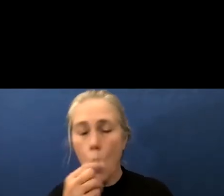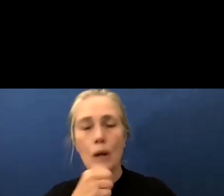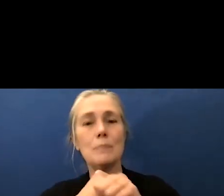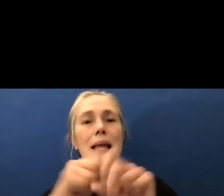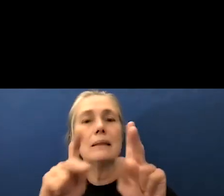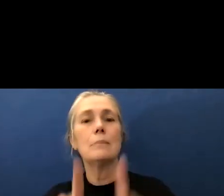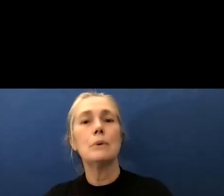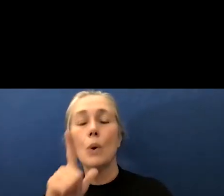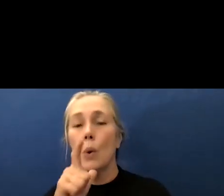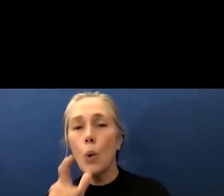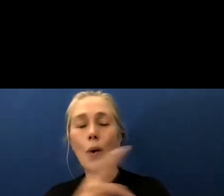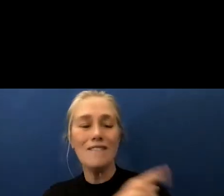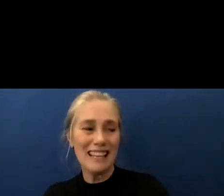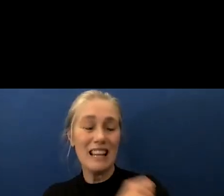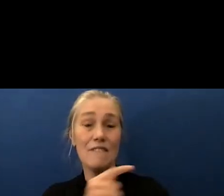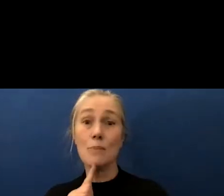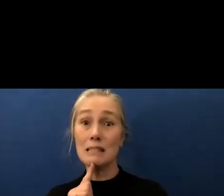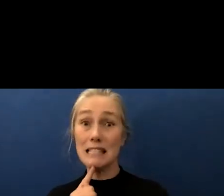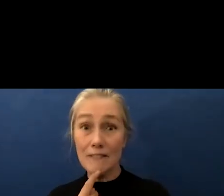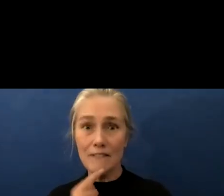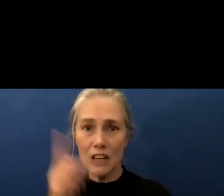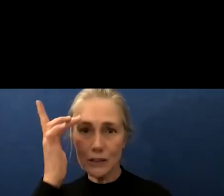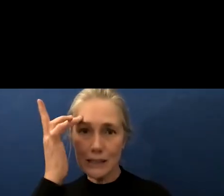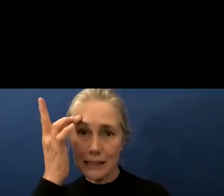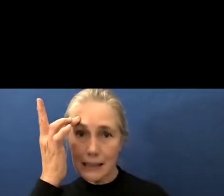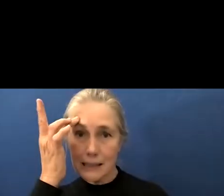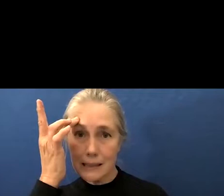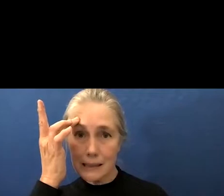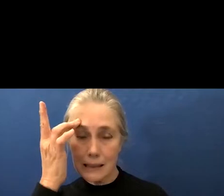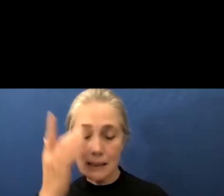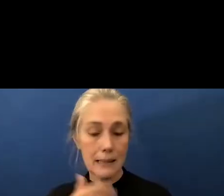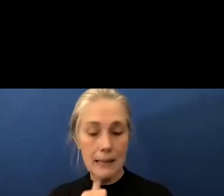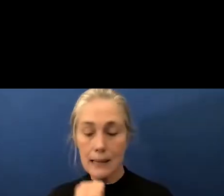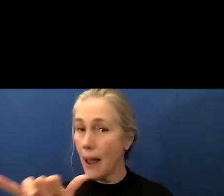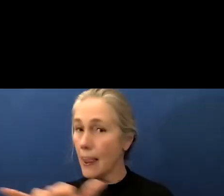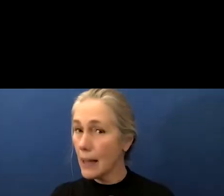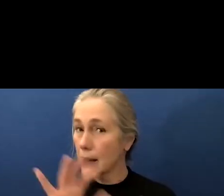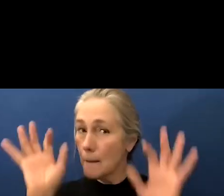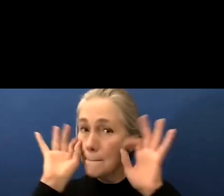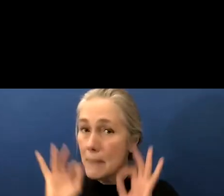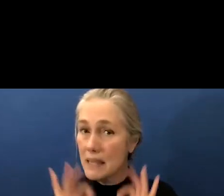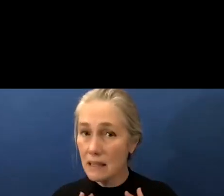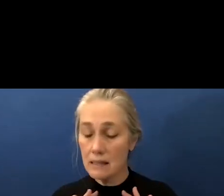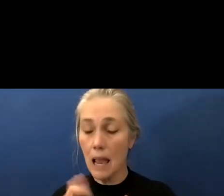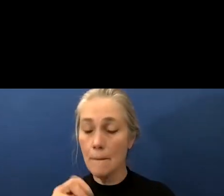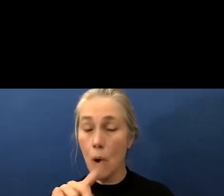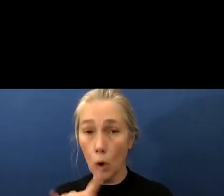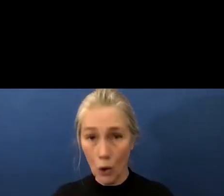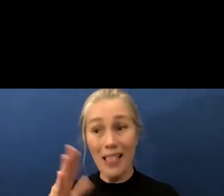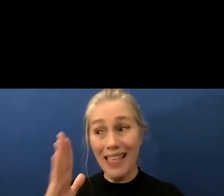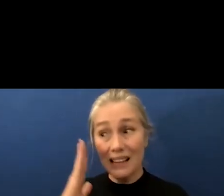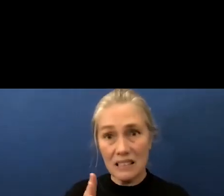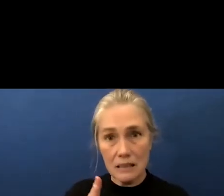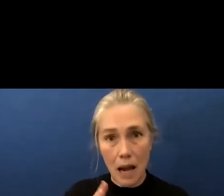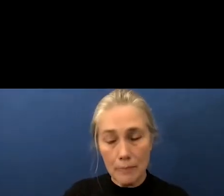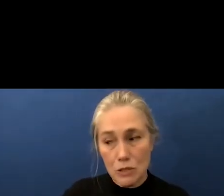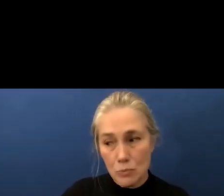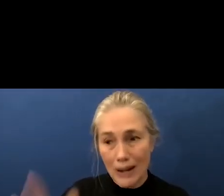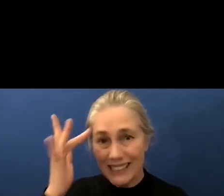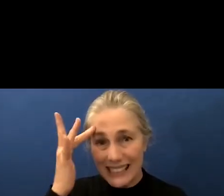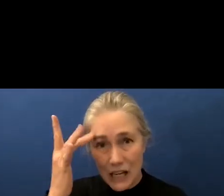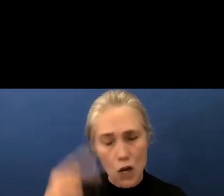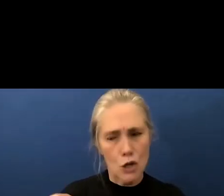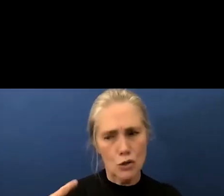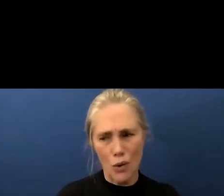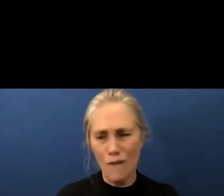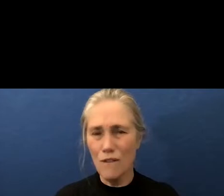vaccinated from severe disease unlike measles and polio vaccines that did stop the spread of those diseases so far these